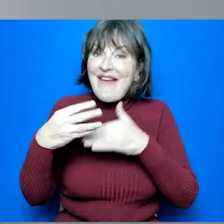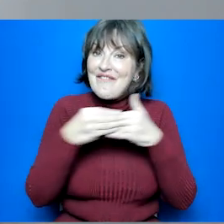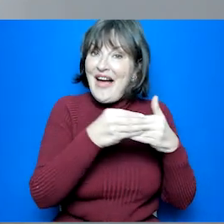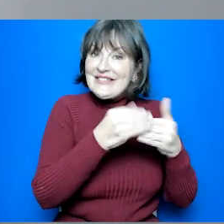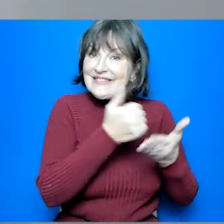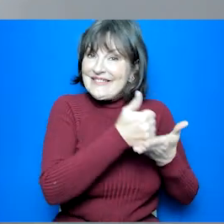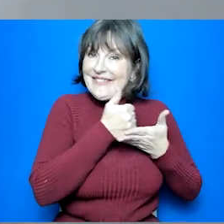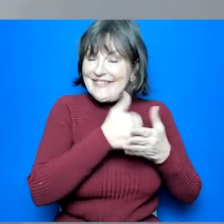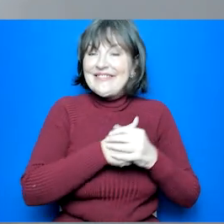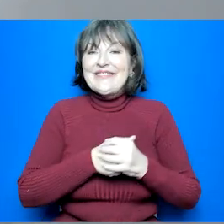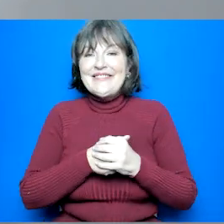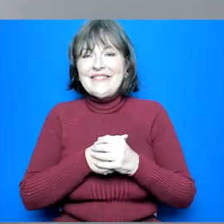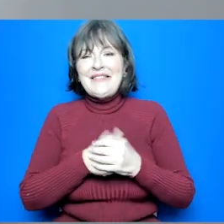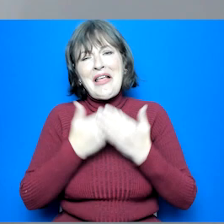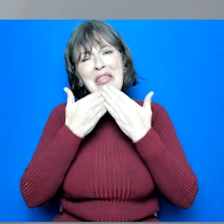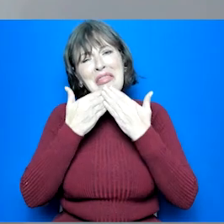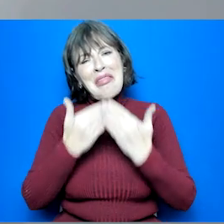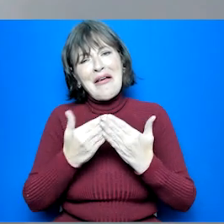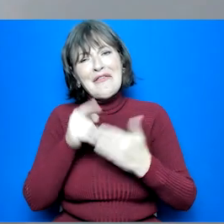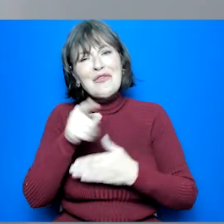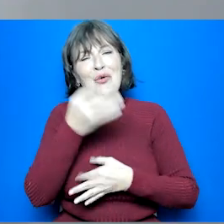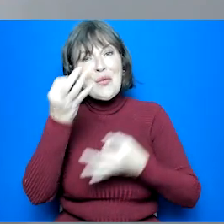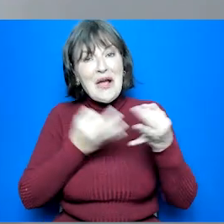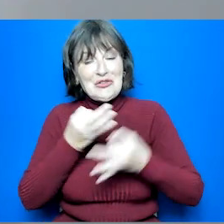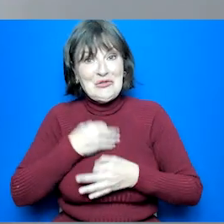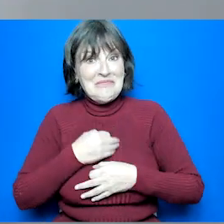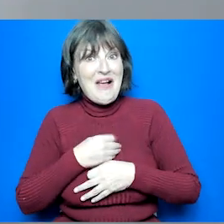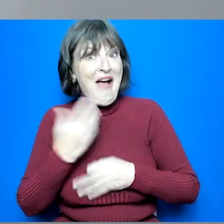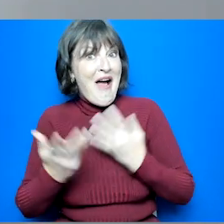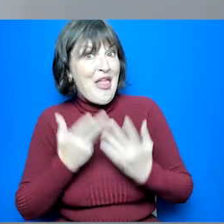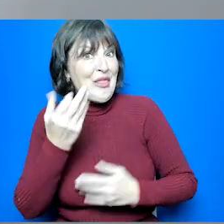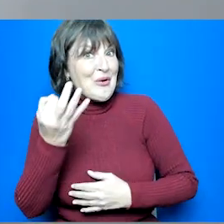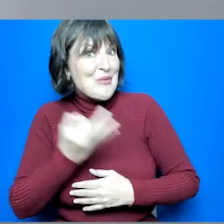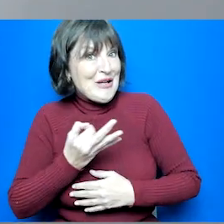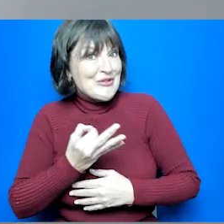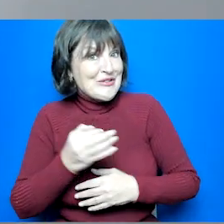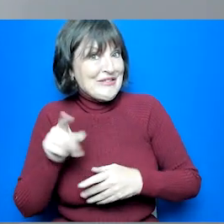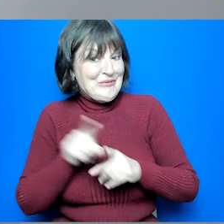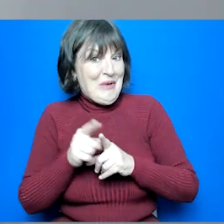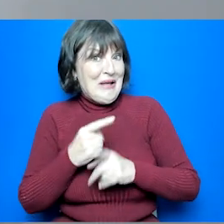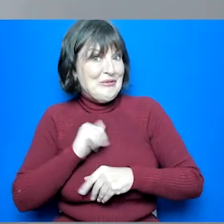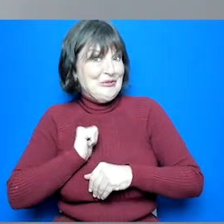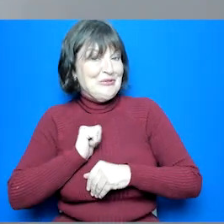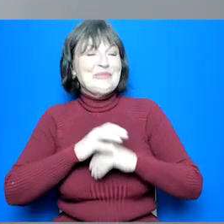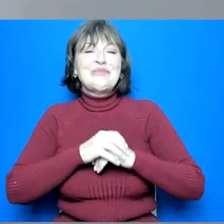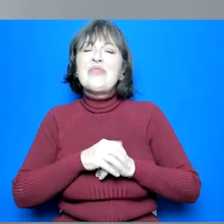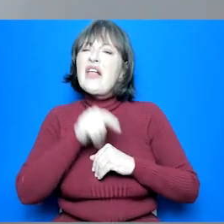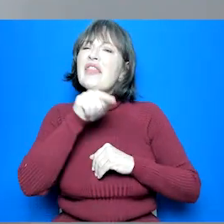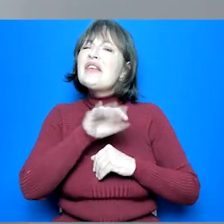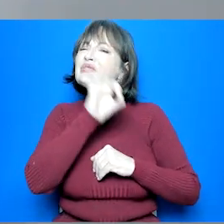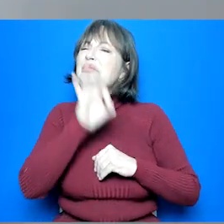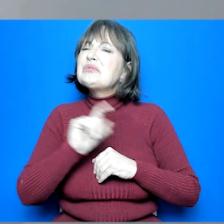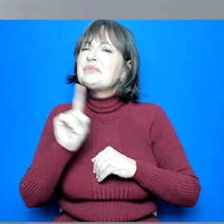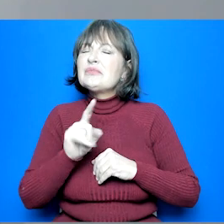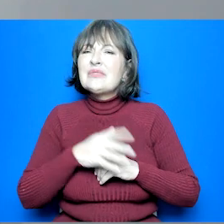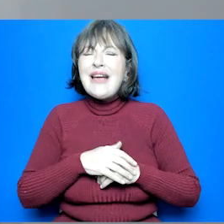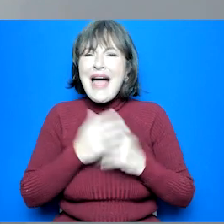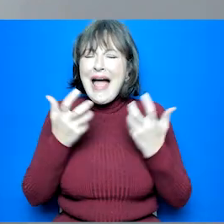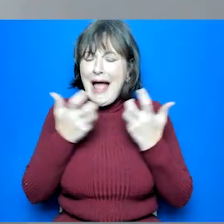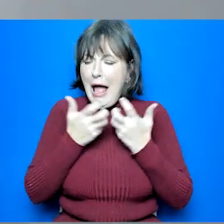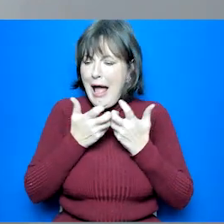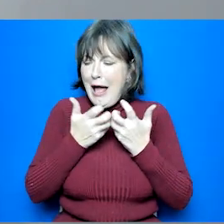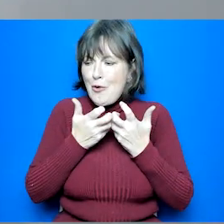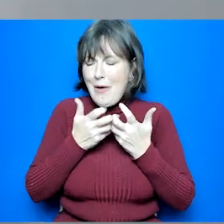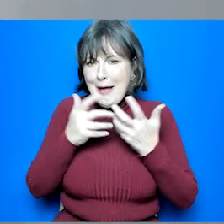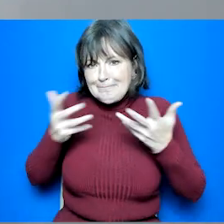Okay thanks for both of those questions they're both really good I've got another good question coming in here so thanks for that so this one is how do I get them to